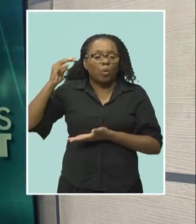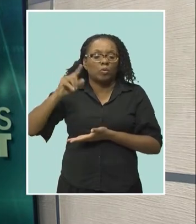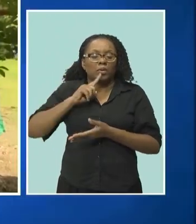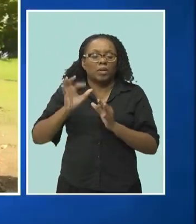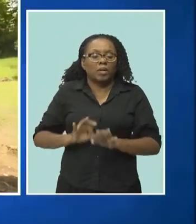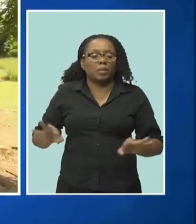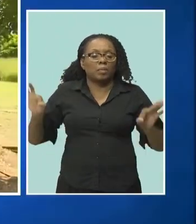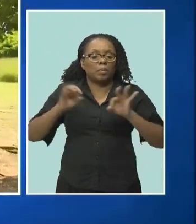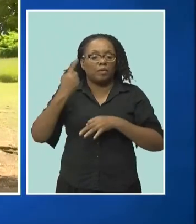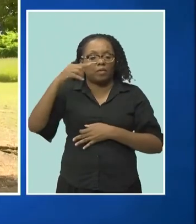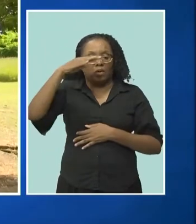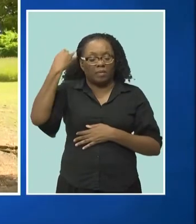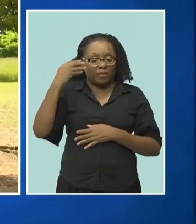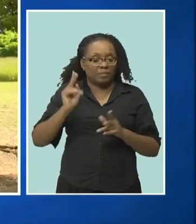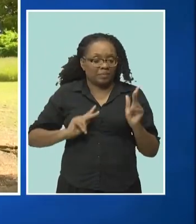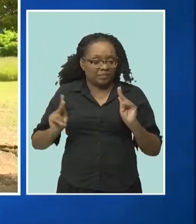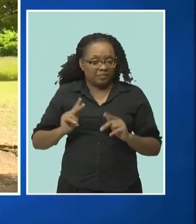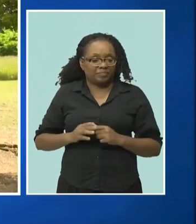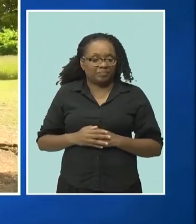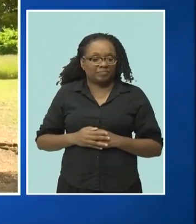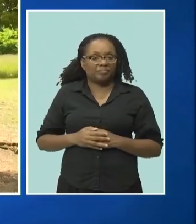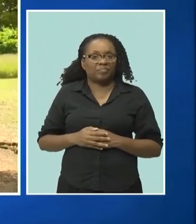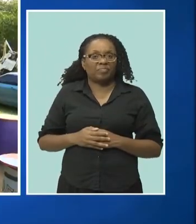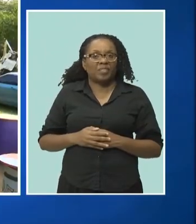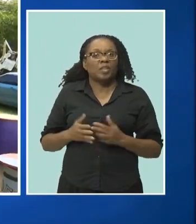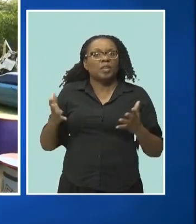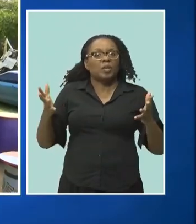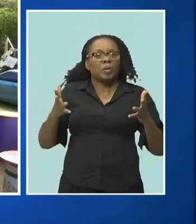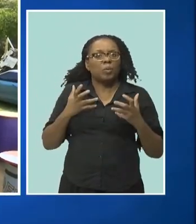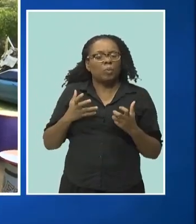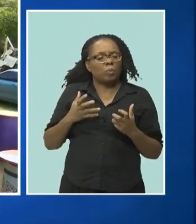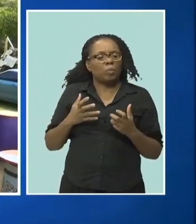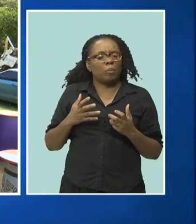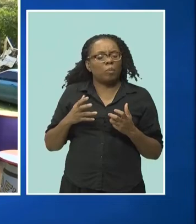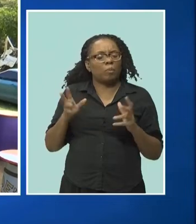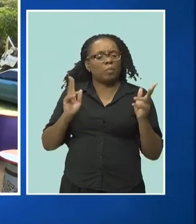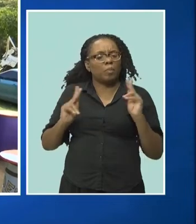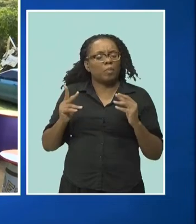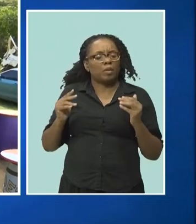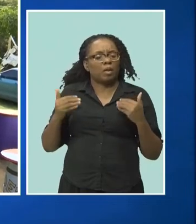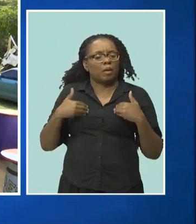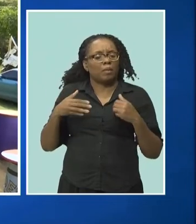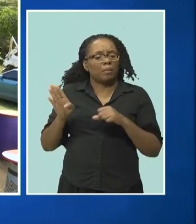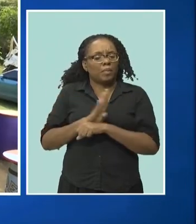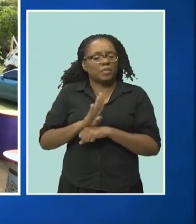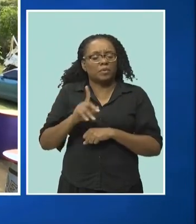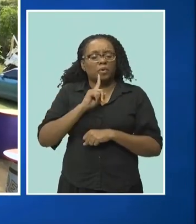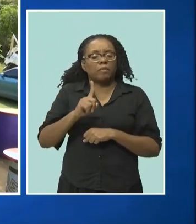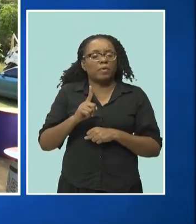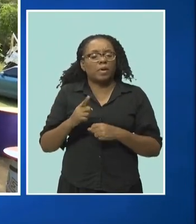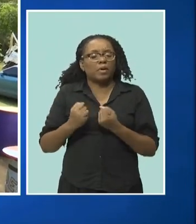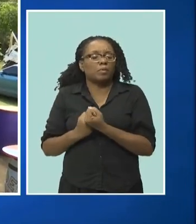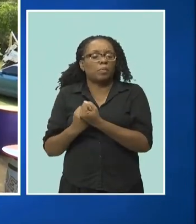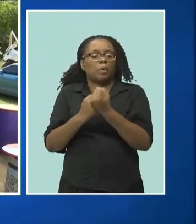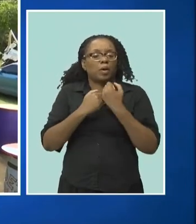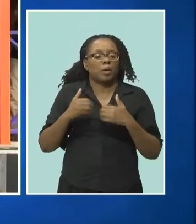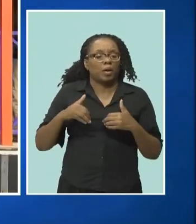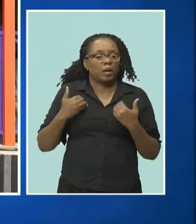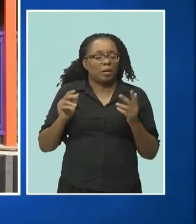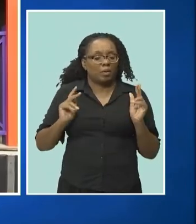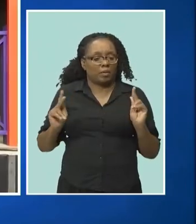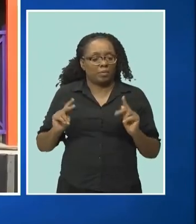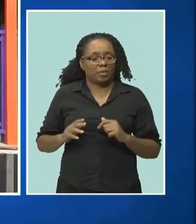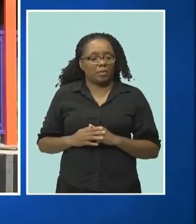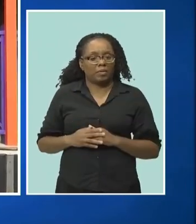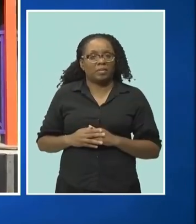to hold the hand of the youth and give them a chance to leave a mark. She has welcomed the reopening of the popular Celestine restaurant in Allen View,